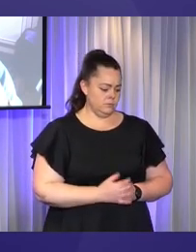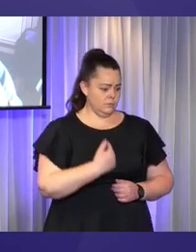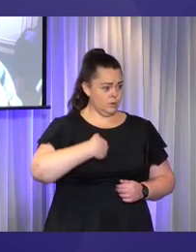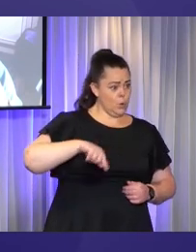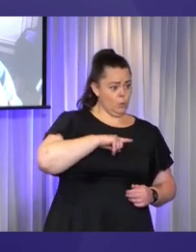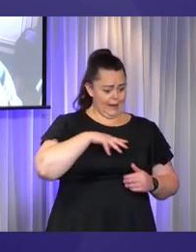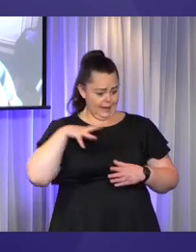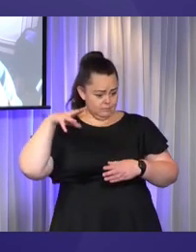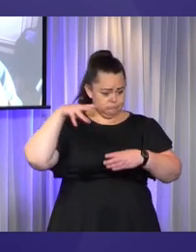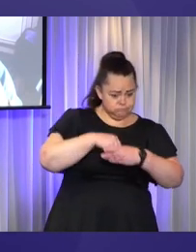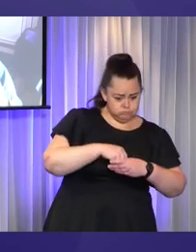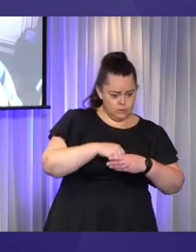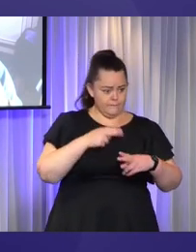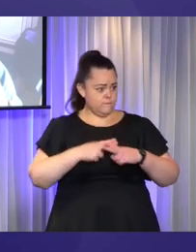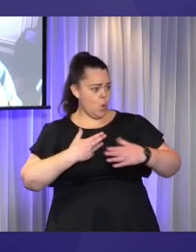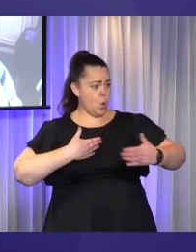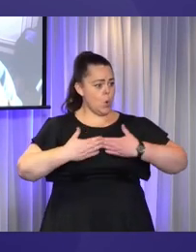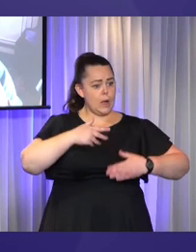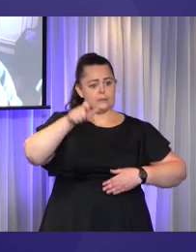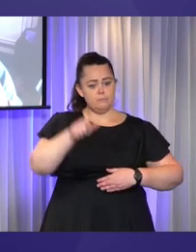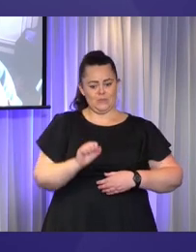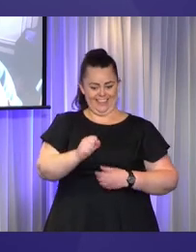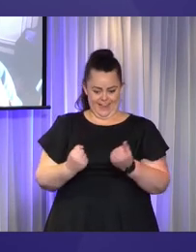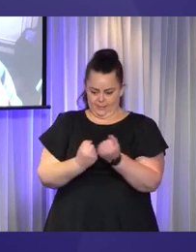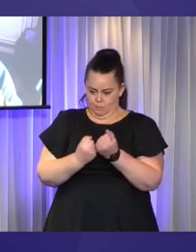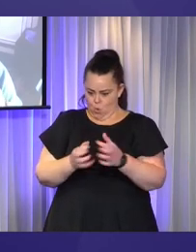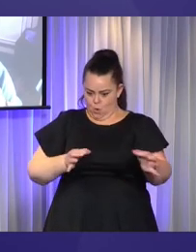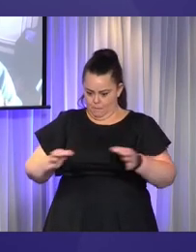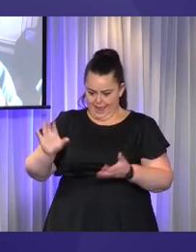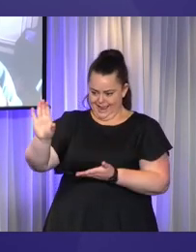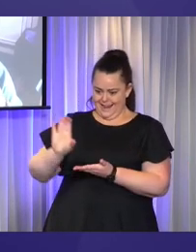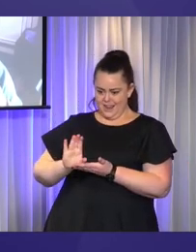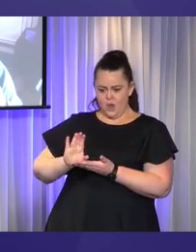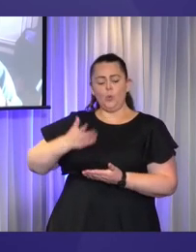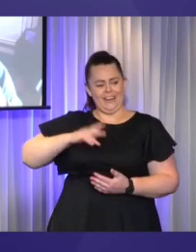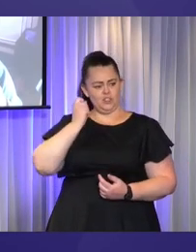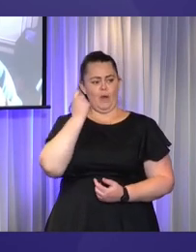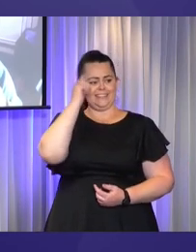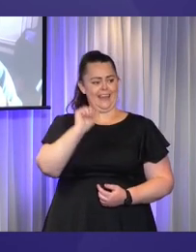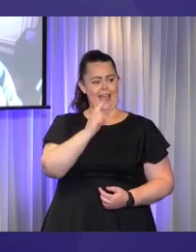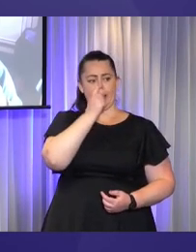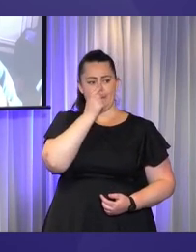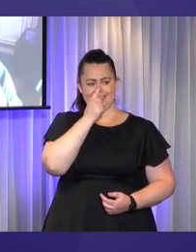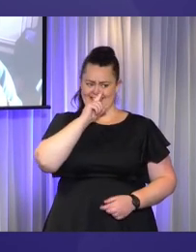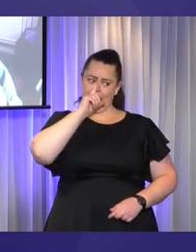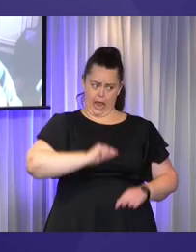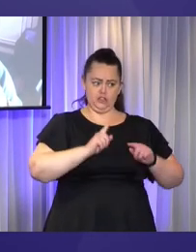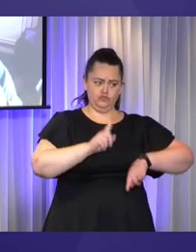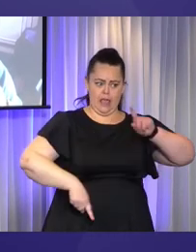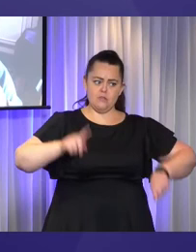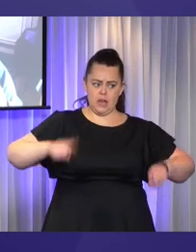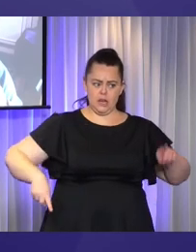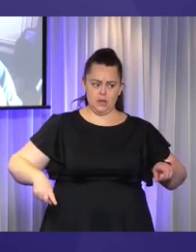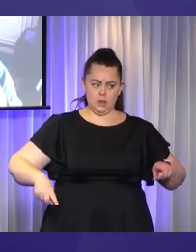plans, capacity can vary. You can come in one day and do your planning, and you can be on top of it. And that will determine